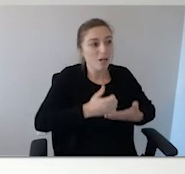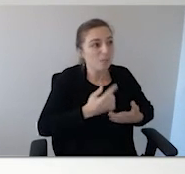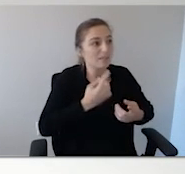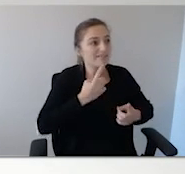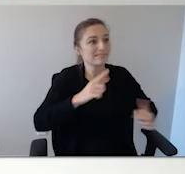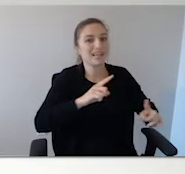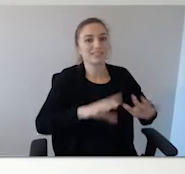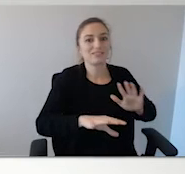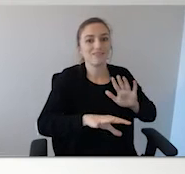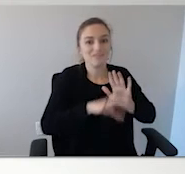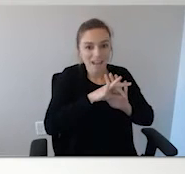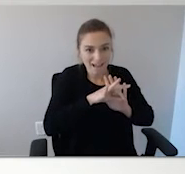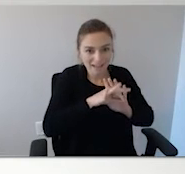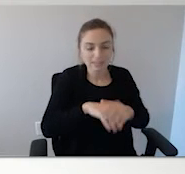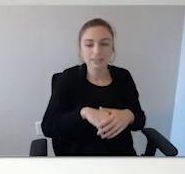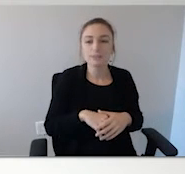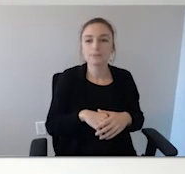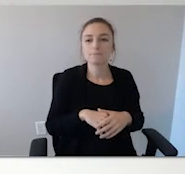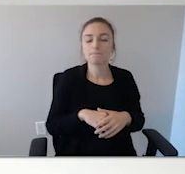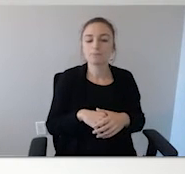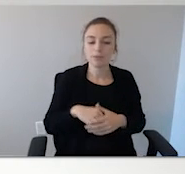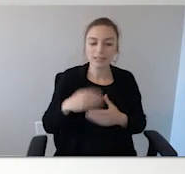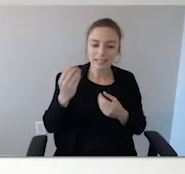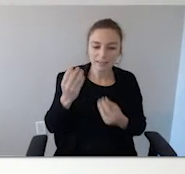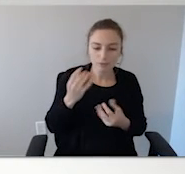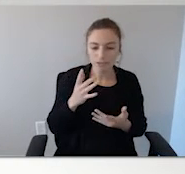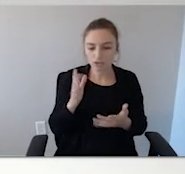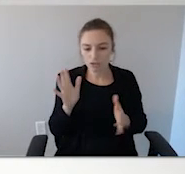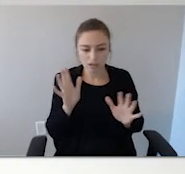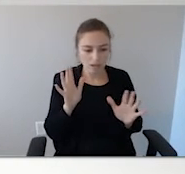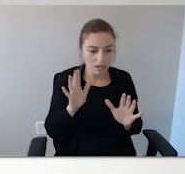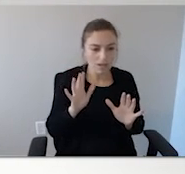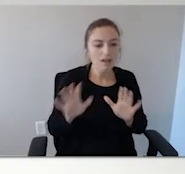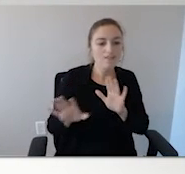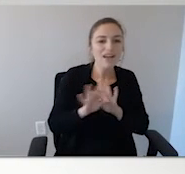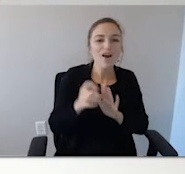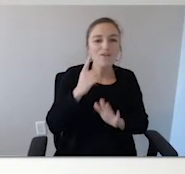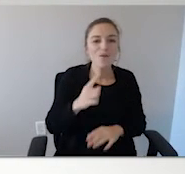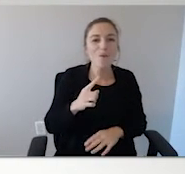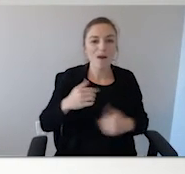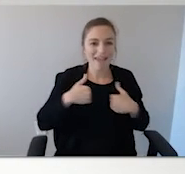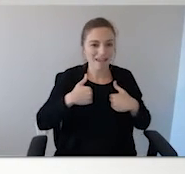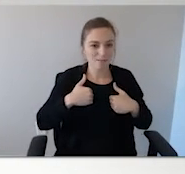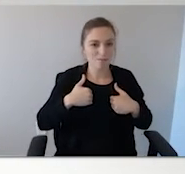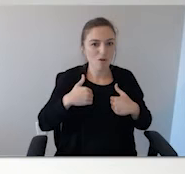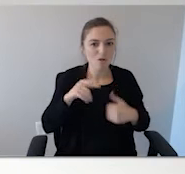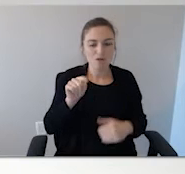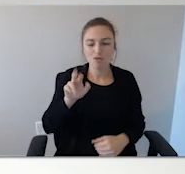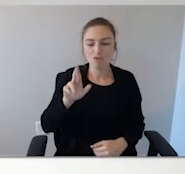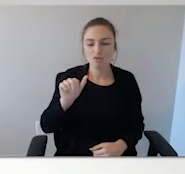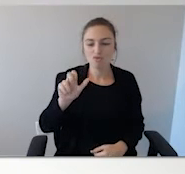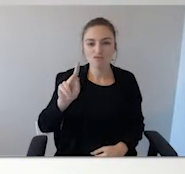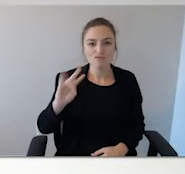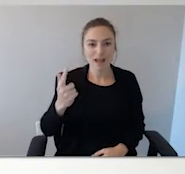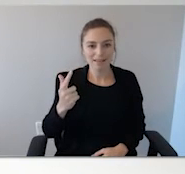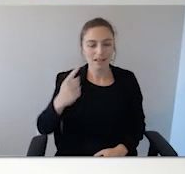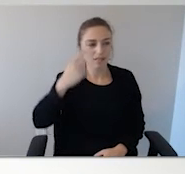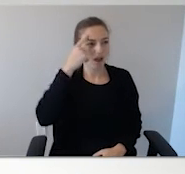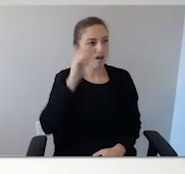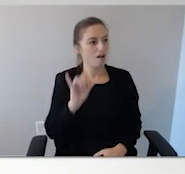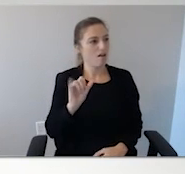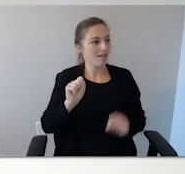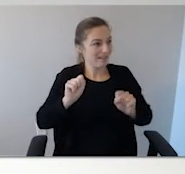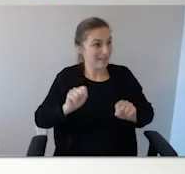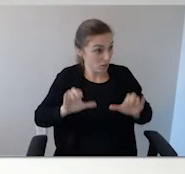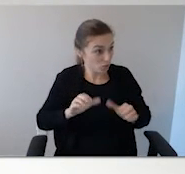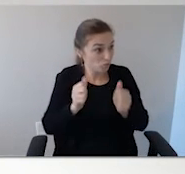successful. Came across some information about wildlife tracking. And the thought occurred to me, if we can do this with